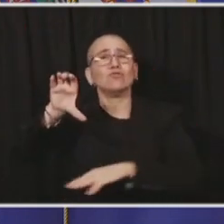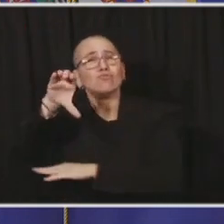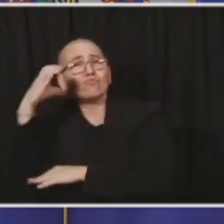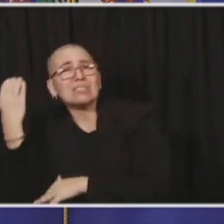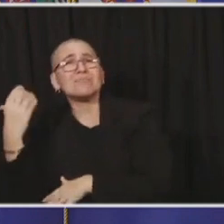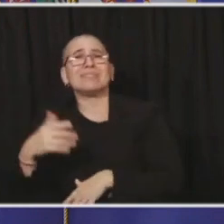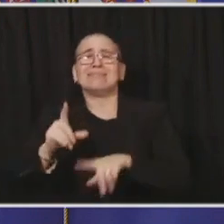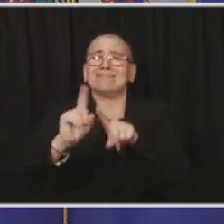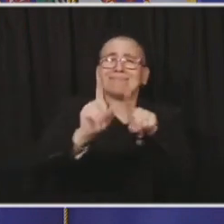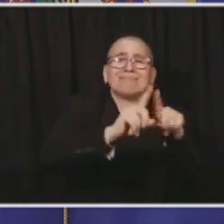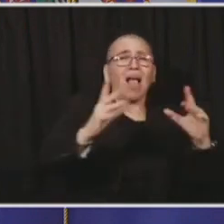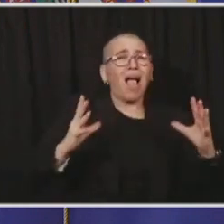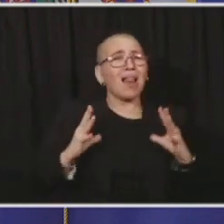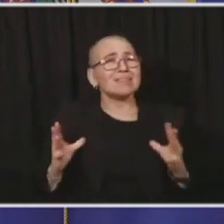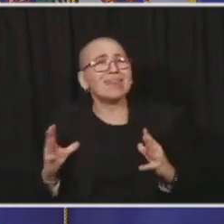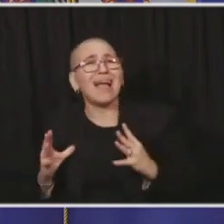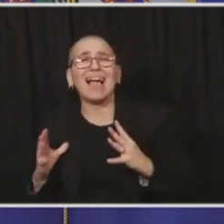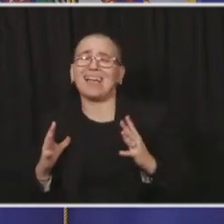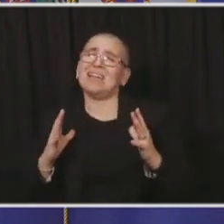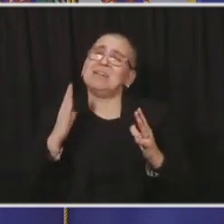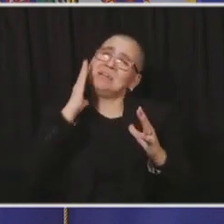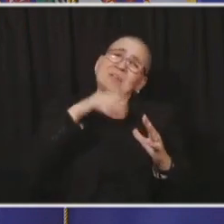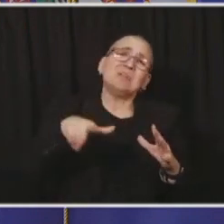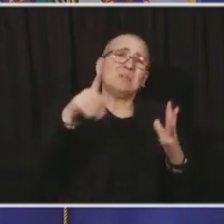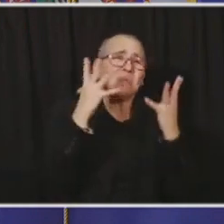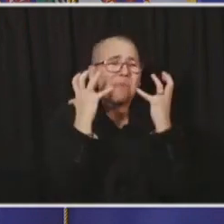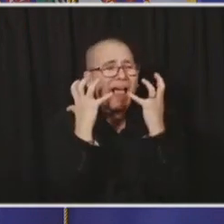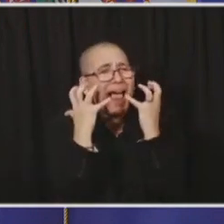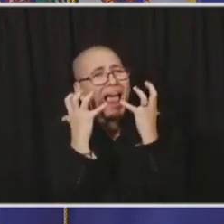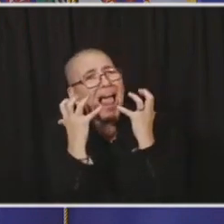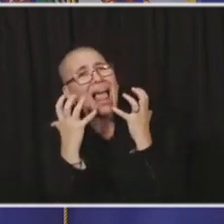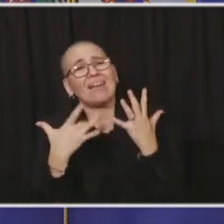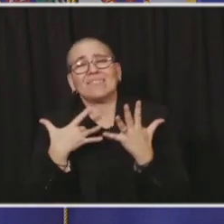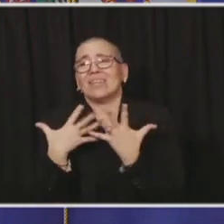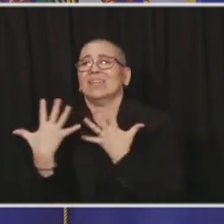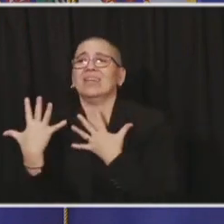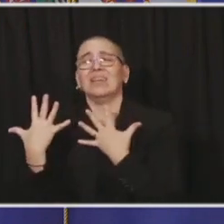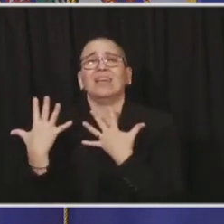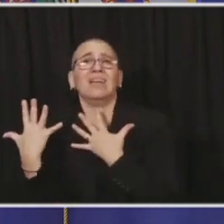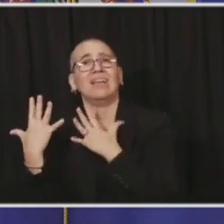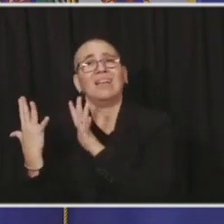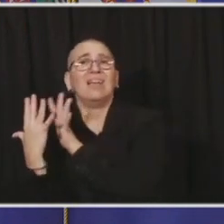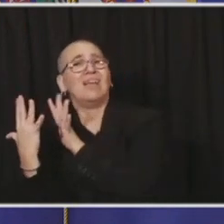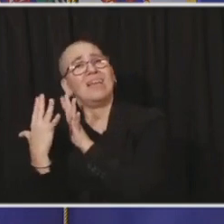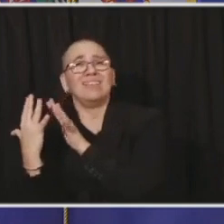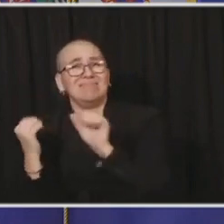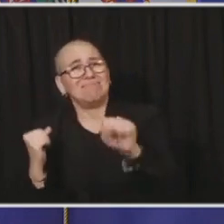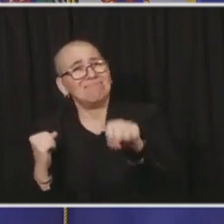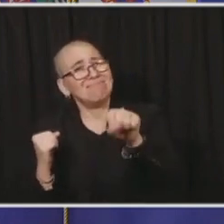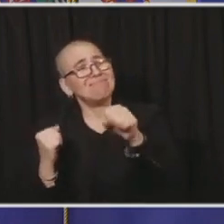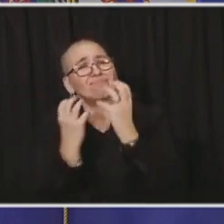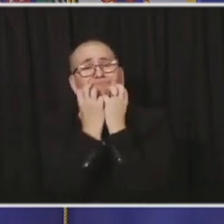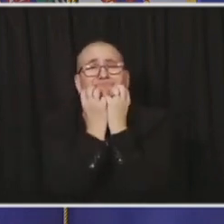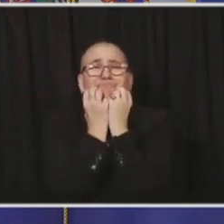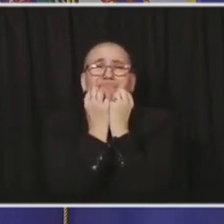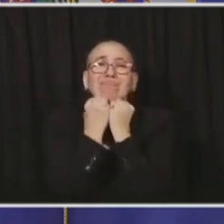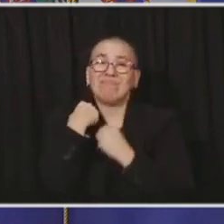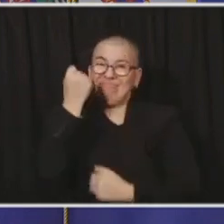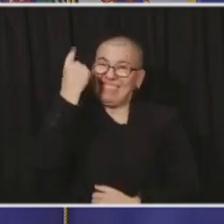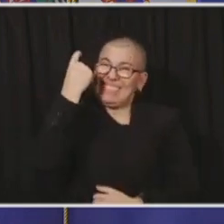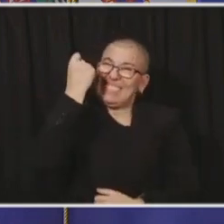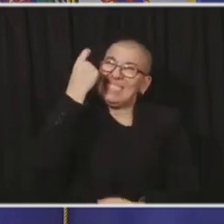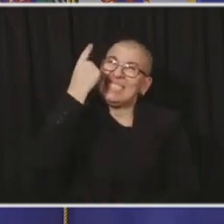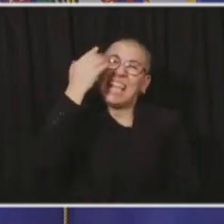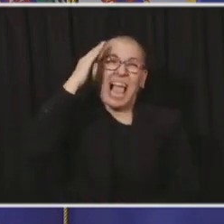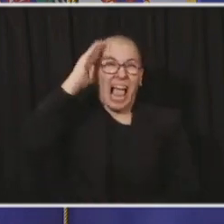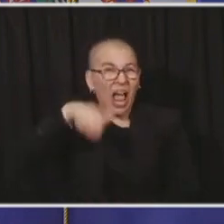is strong. And folks who care deeply and believe COVID is real and believe that they need to stop the spread